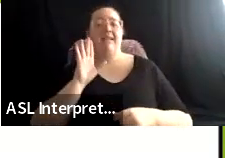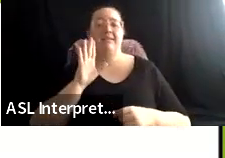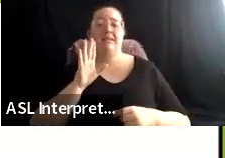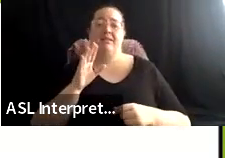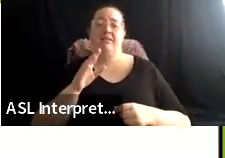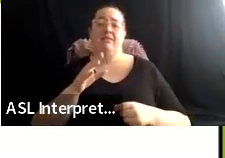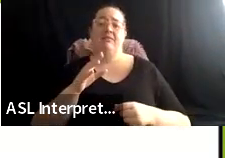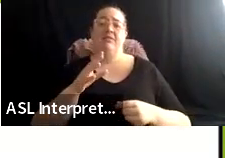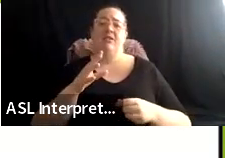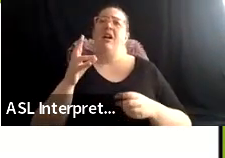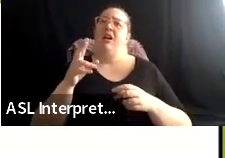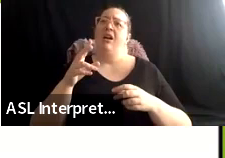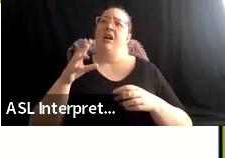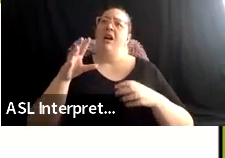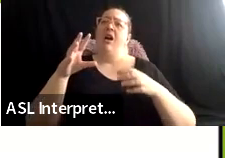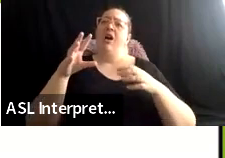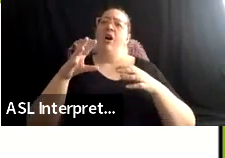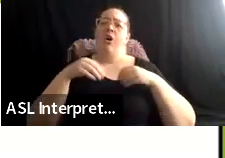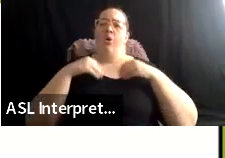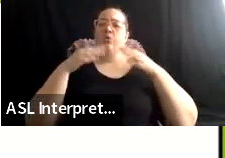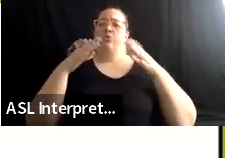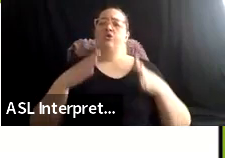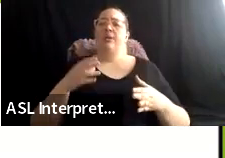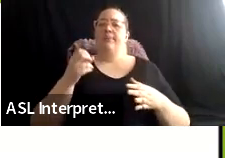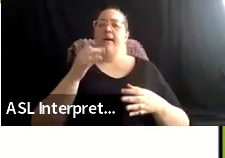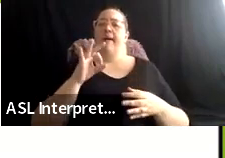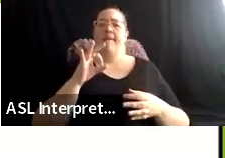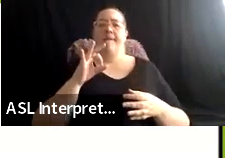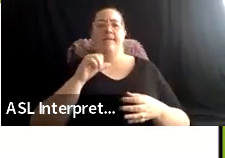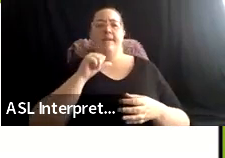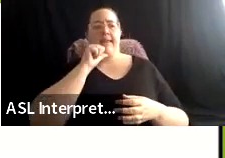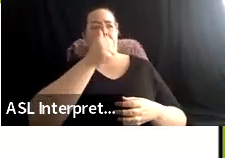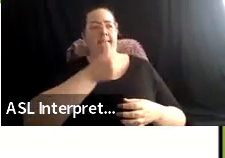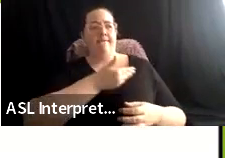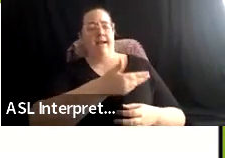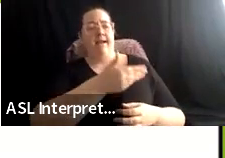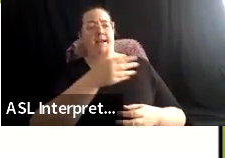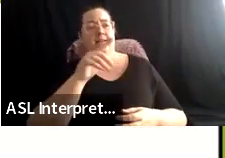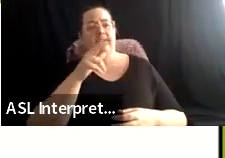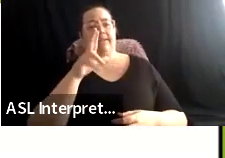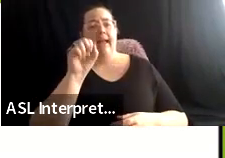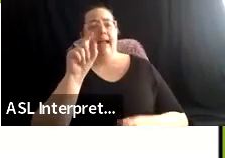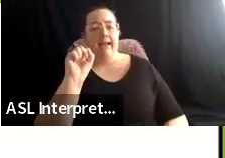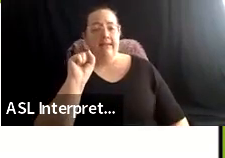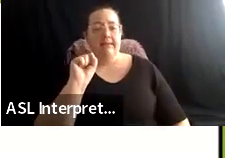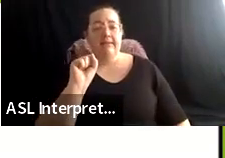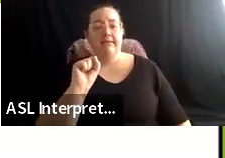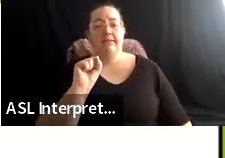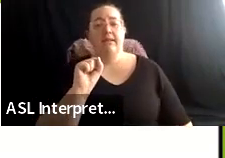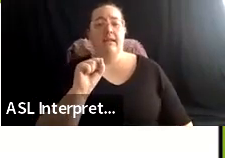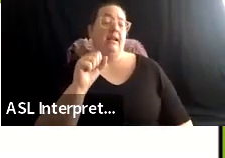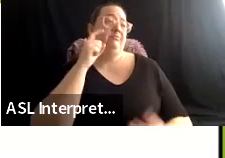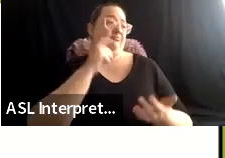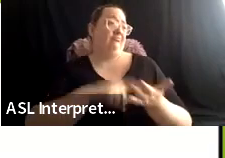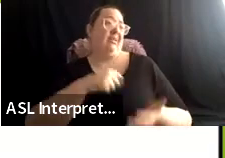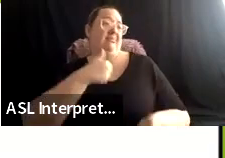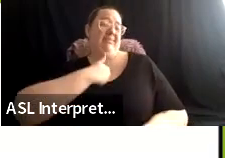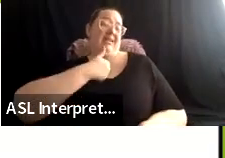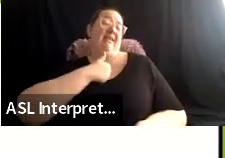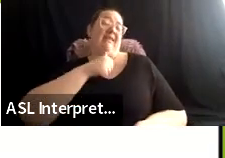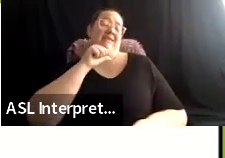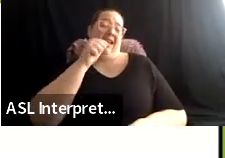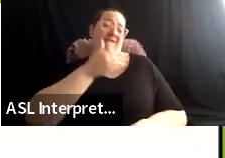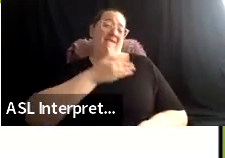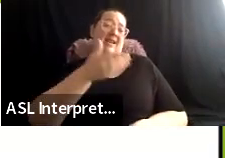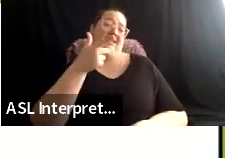and, um, I was reflecting, I think I was given almost like a, uh, tourism brochure